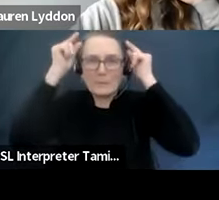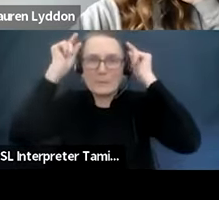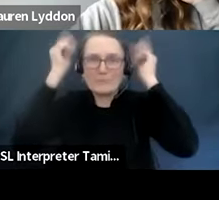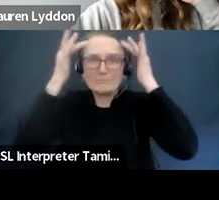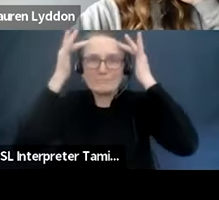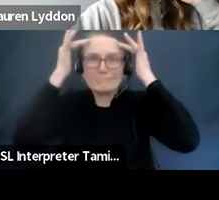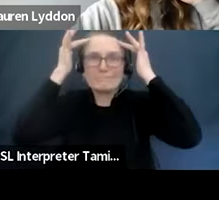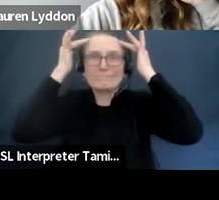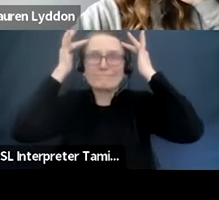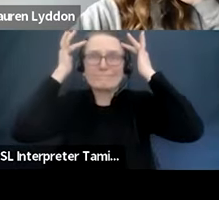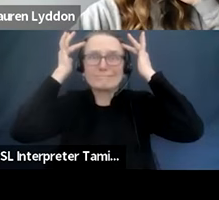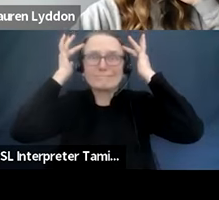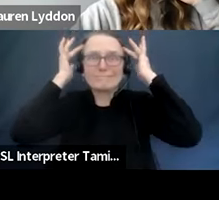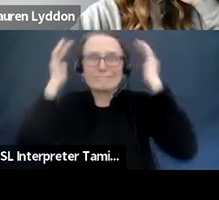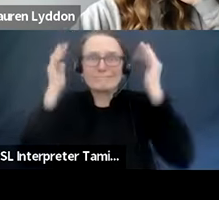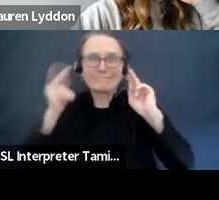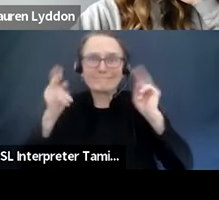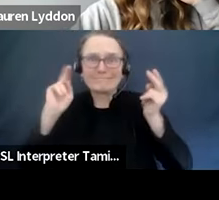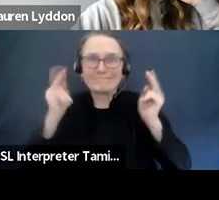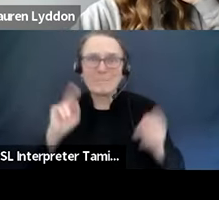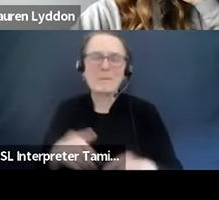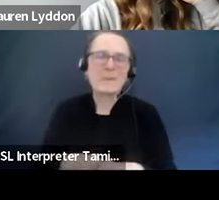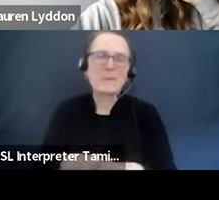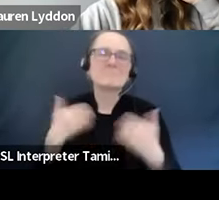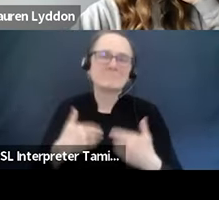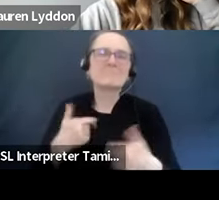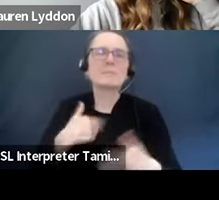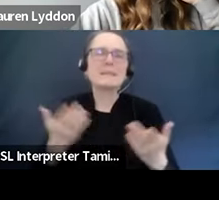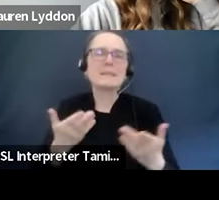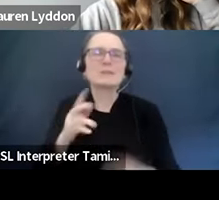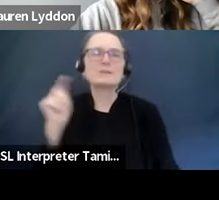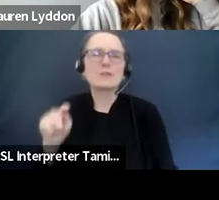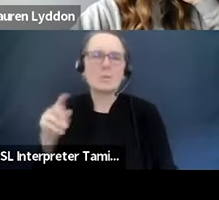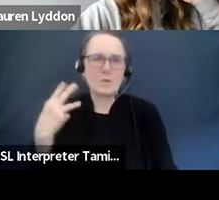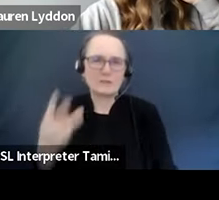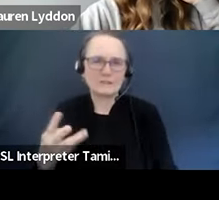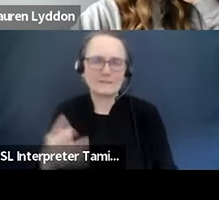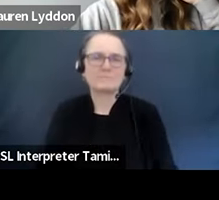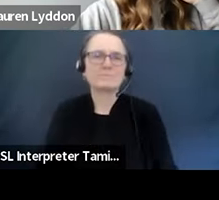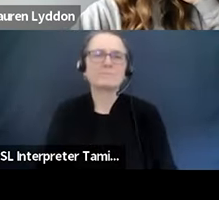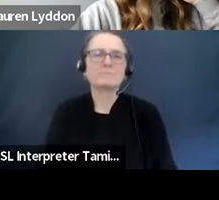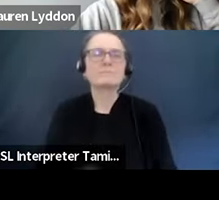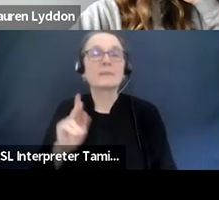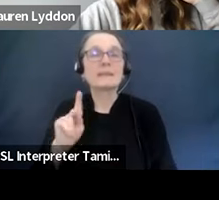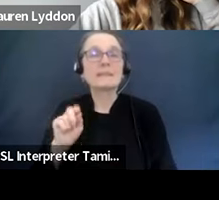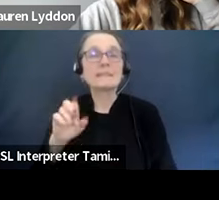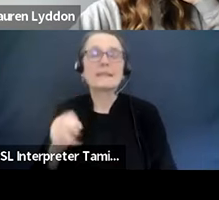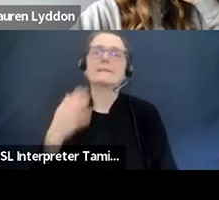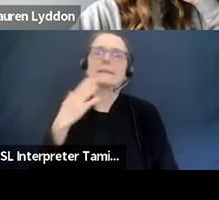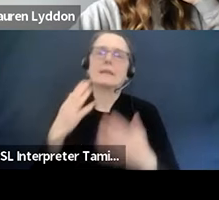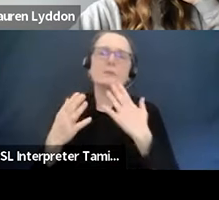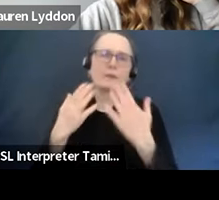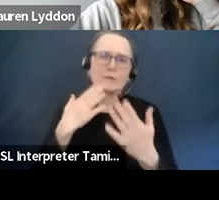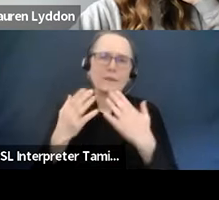in Tacoma, Washington. Thank you. Thanks for being with us, all of you. I'm excited about the conversation we're going to have,